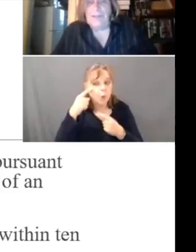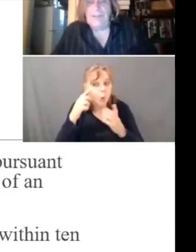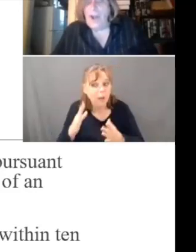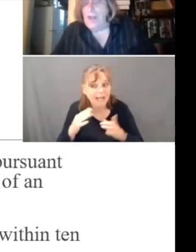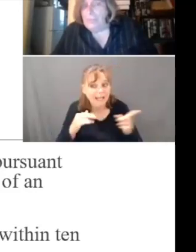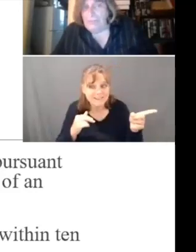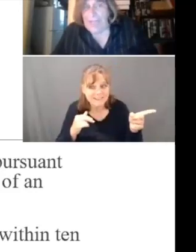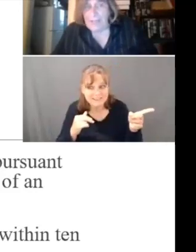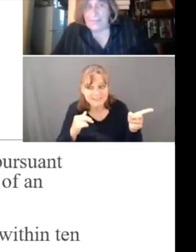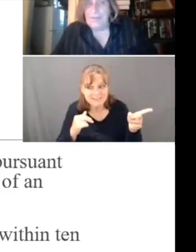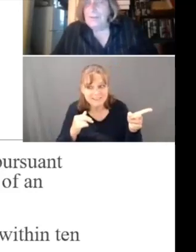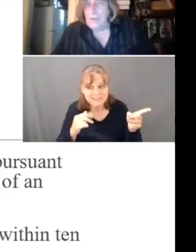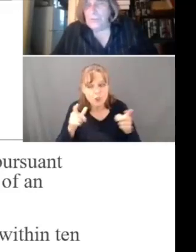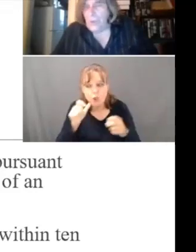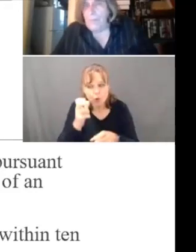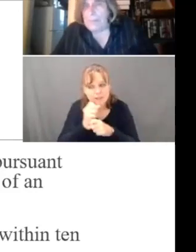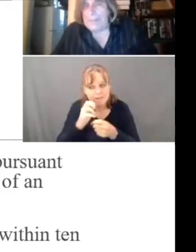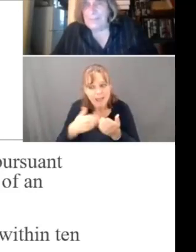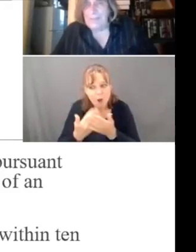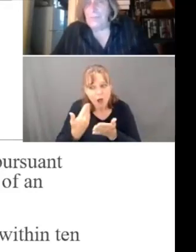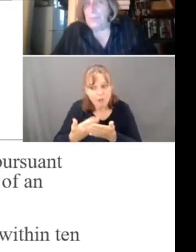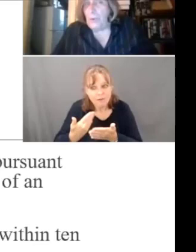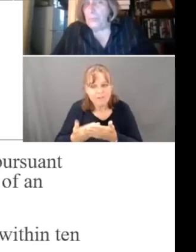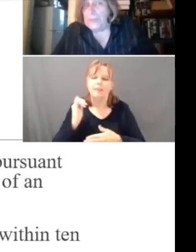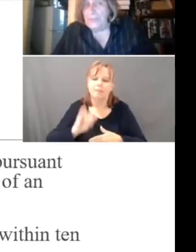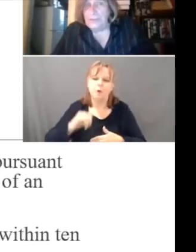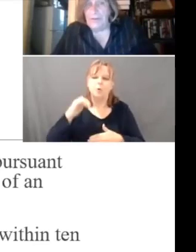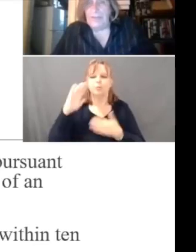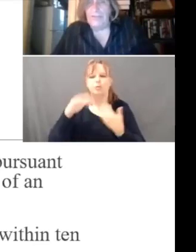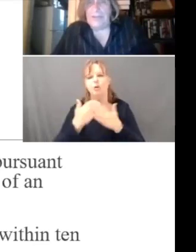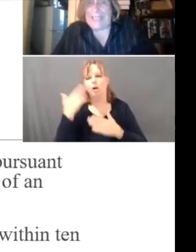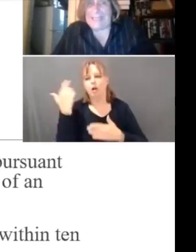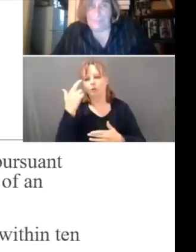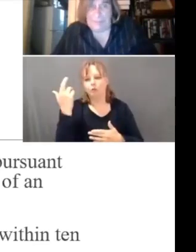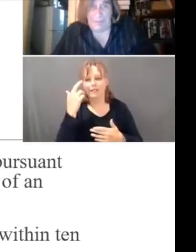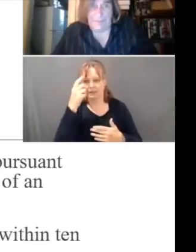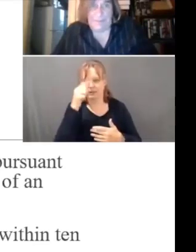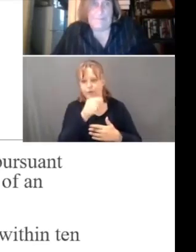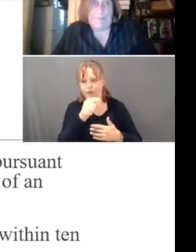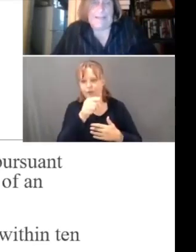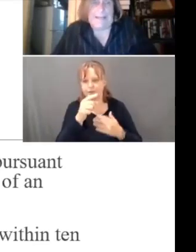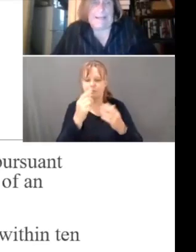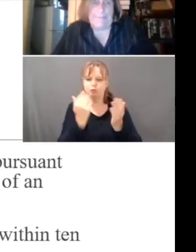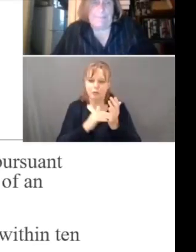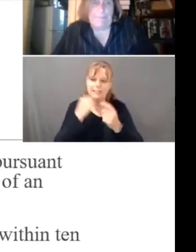didn't, you didn't get all the facts. Those are all bases for both reconsideration and appeal.